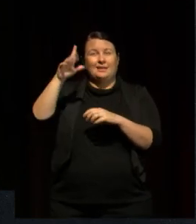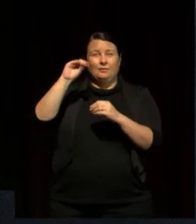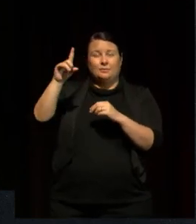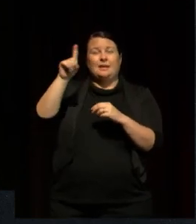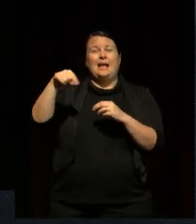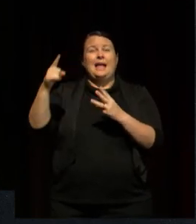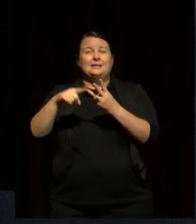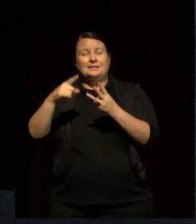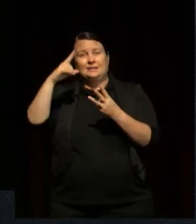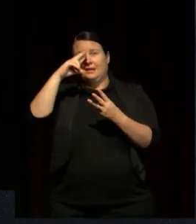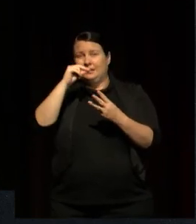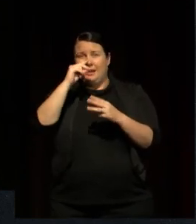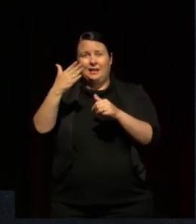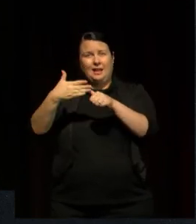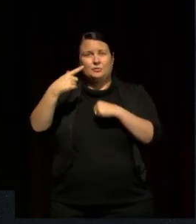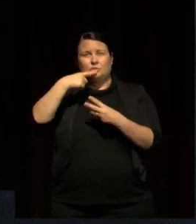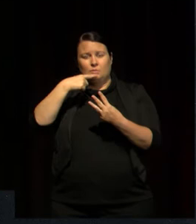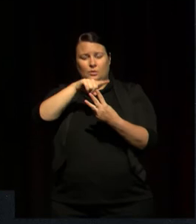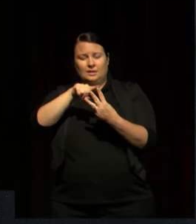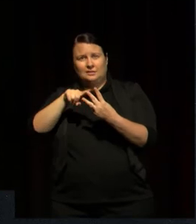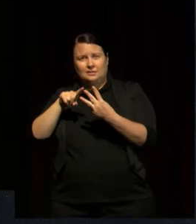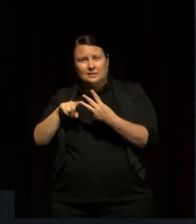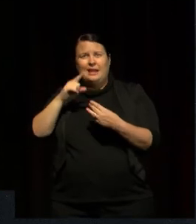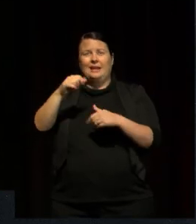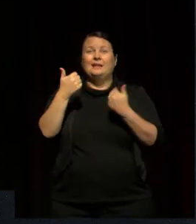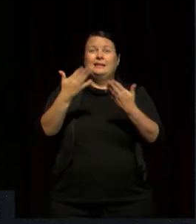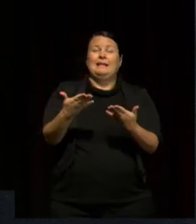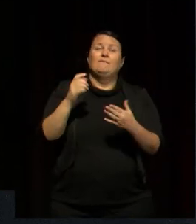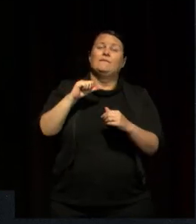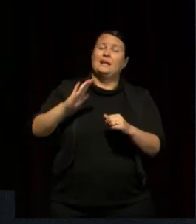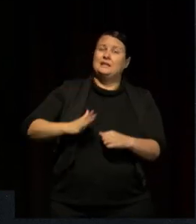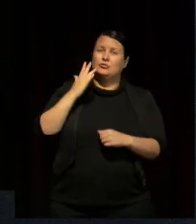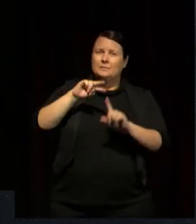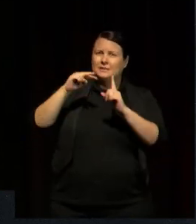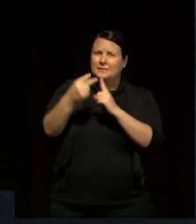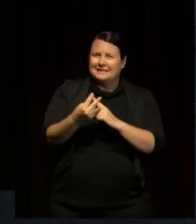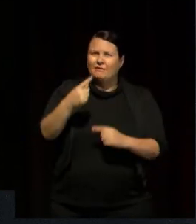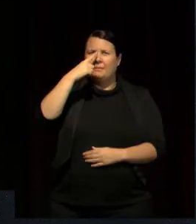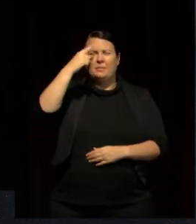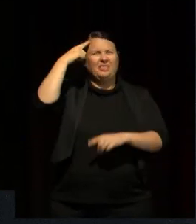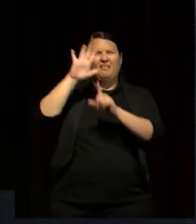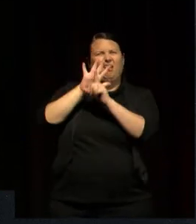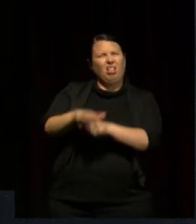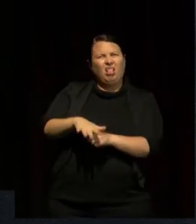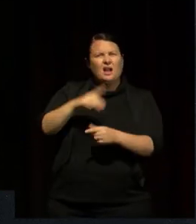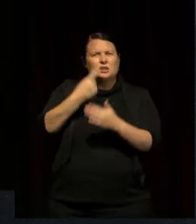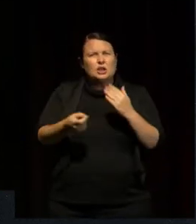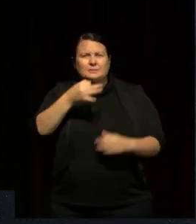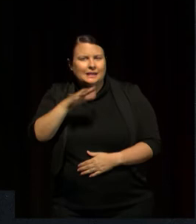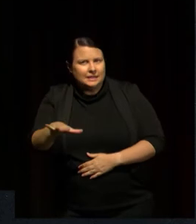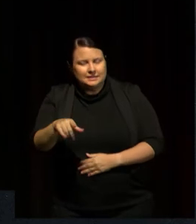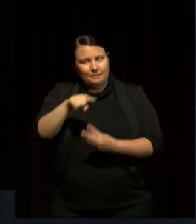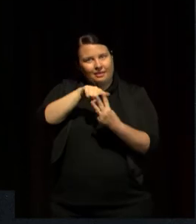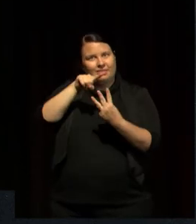too young to have a useful perspective or they should just stick to being kids. I think this is a form of